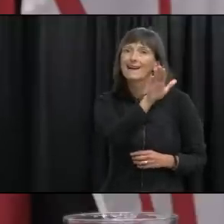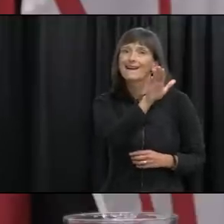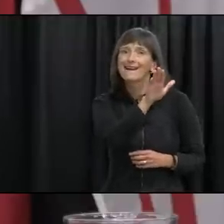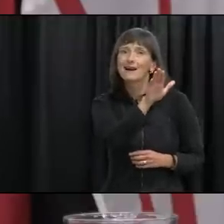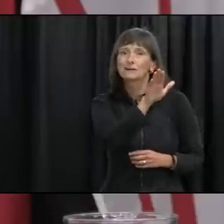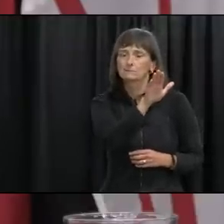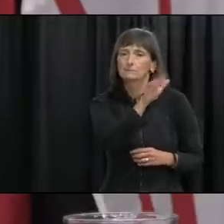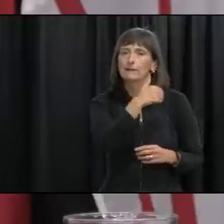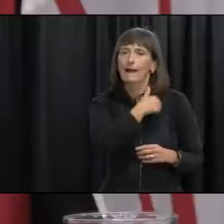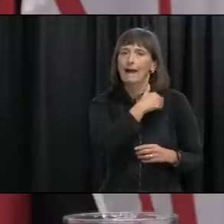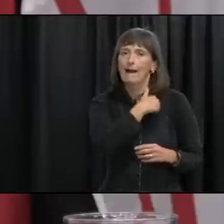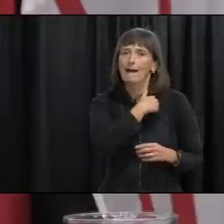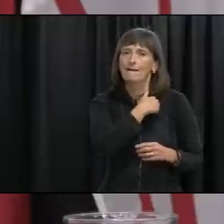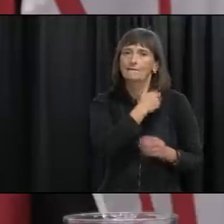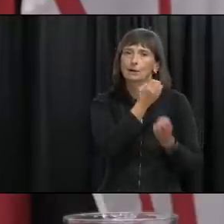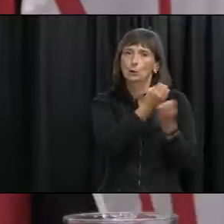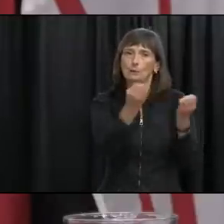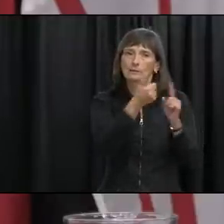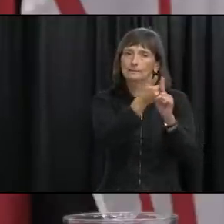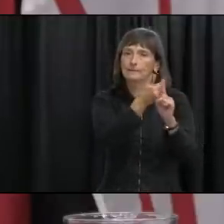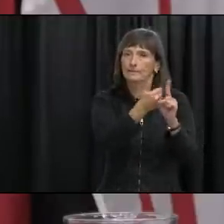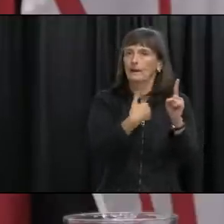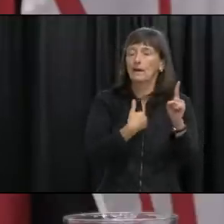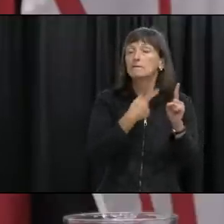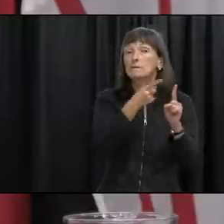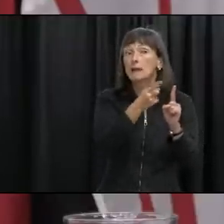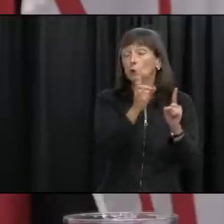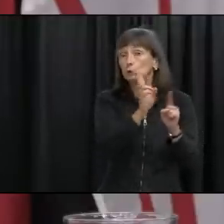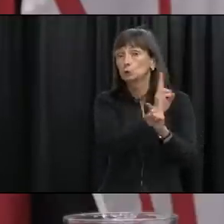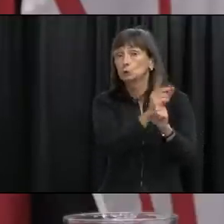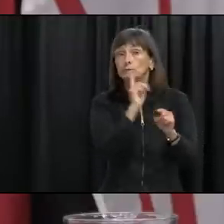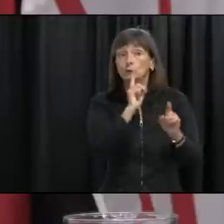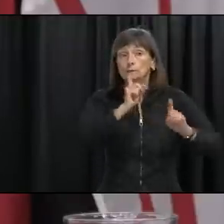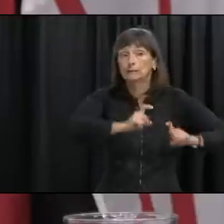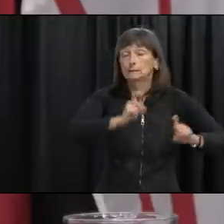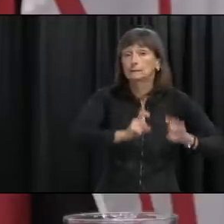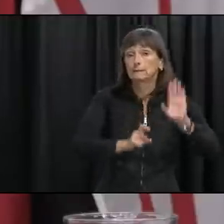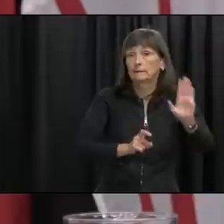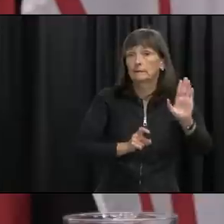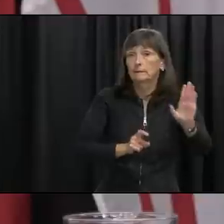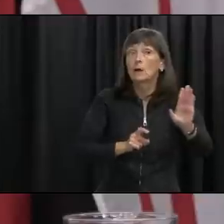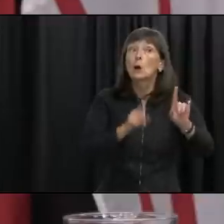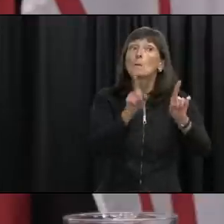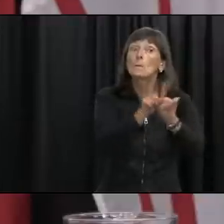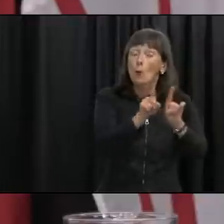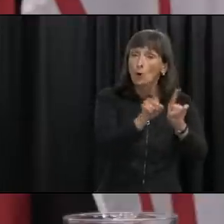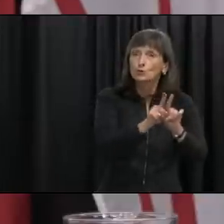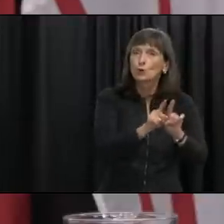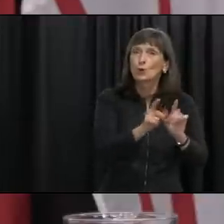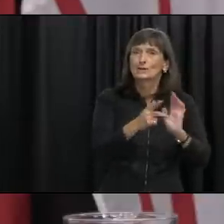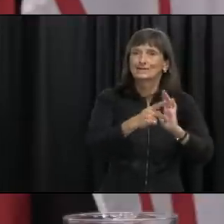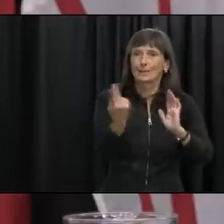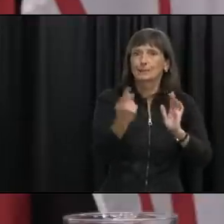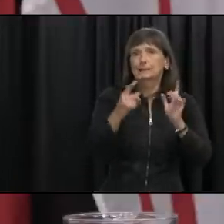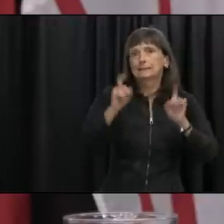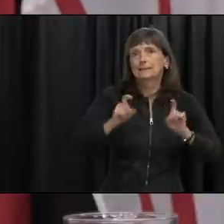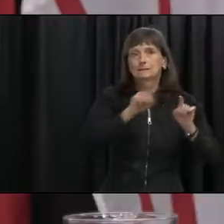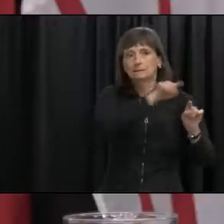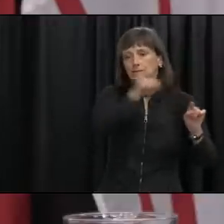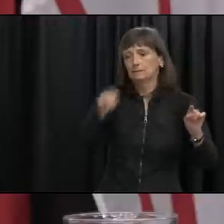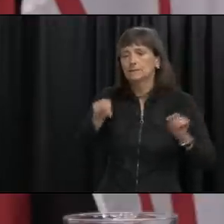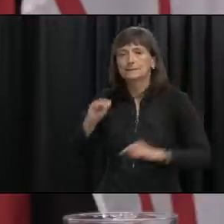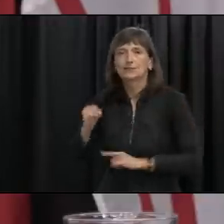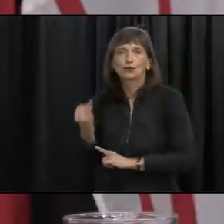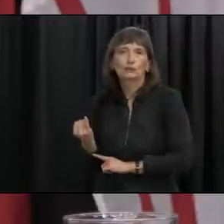called the gene expert uh and they are using that but the tests are also being sent to st john's uh and regarded